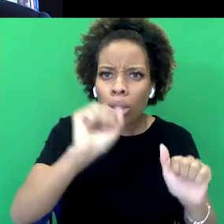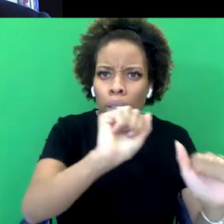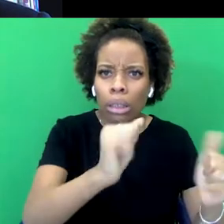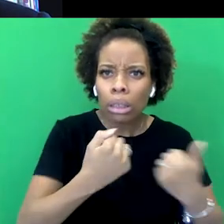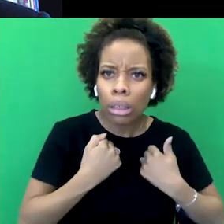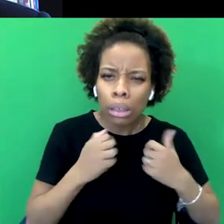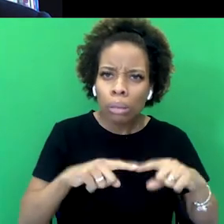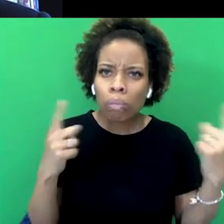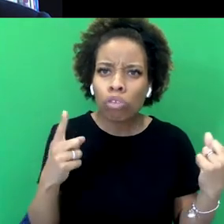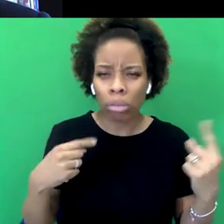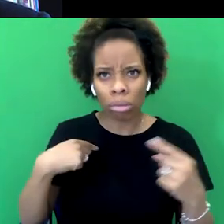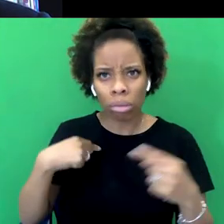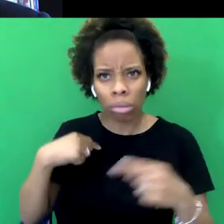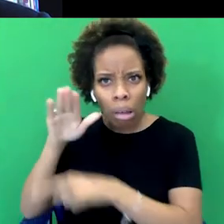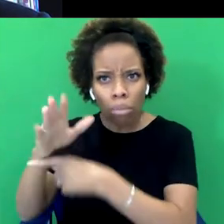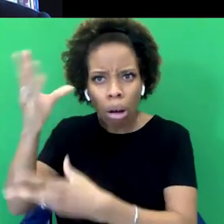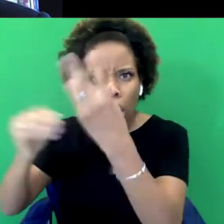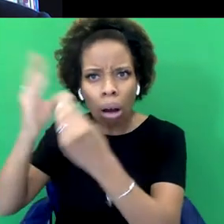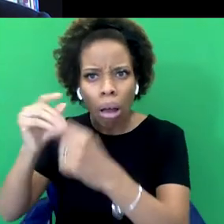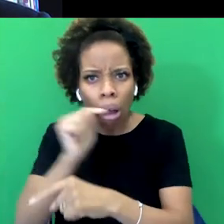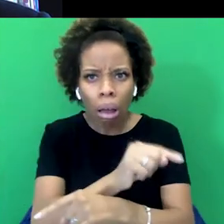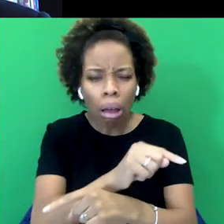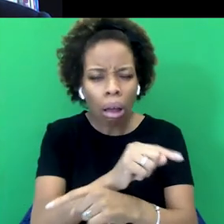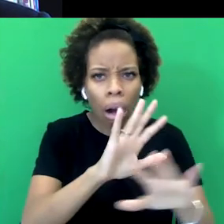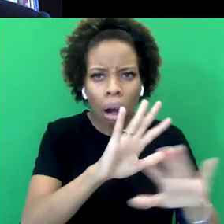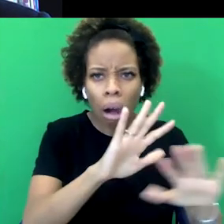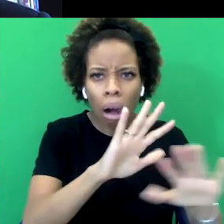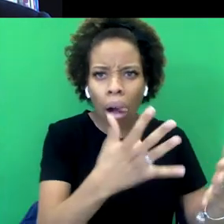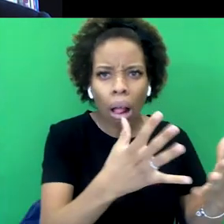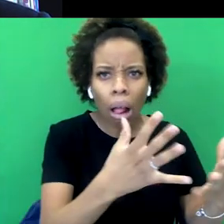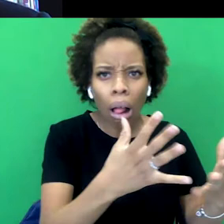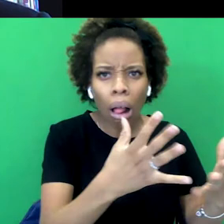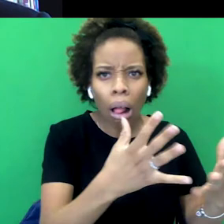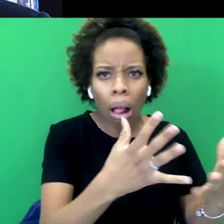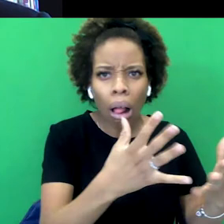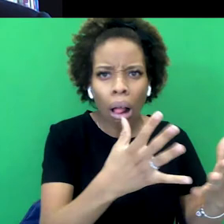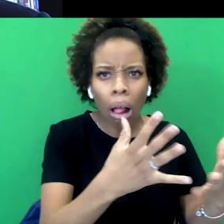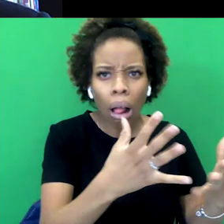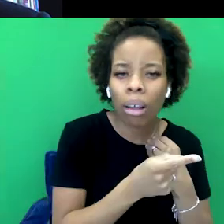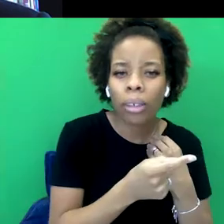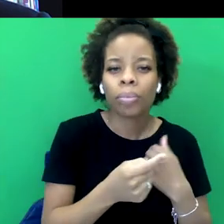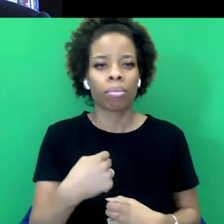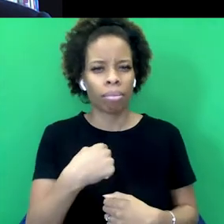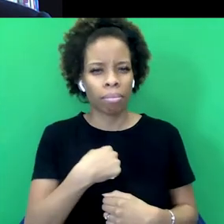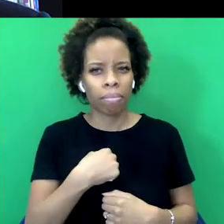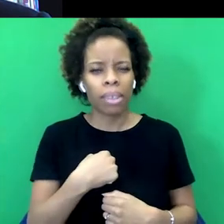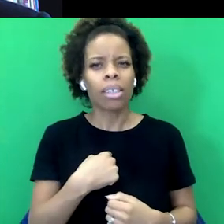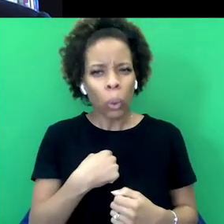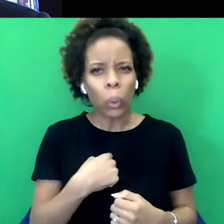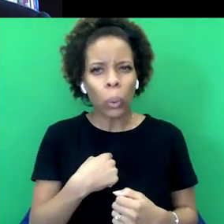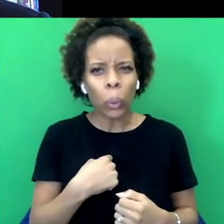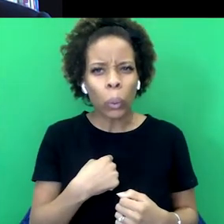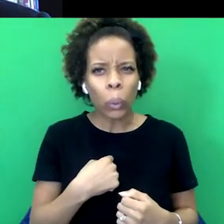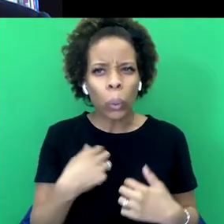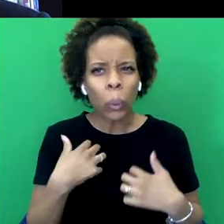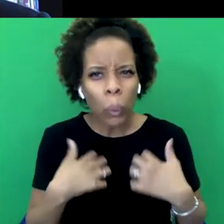foreigner studying a British curriculum. And so what I find really fascinating and kind of really unfolds throughout the book